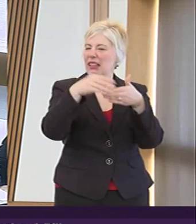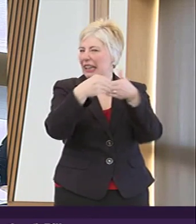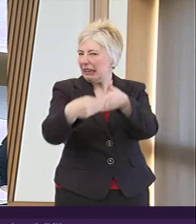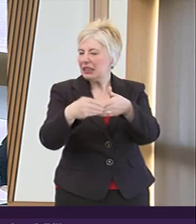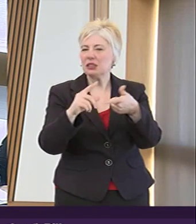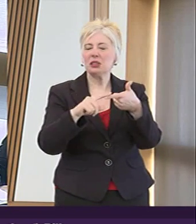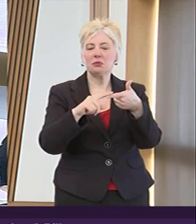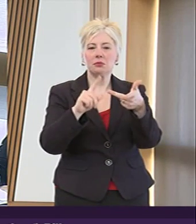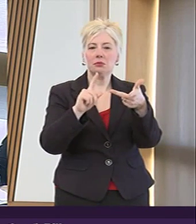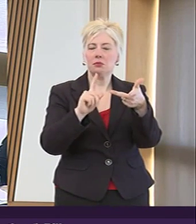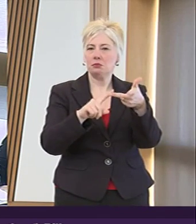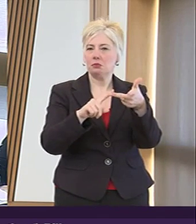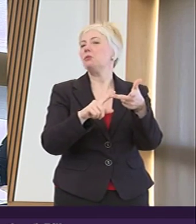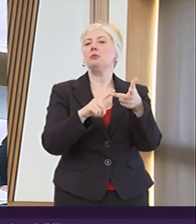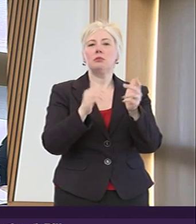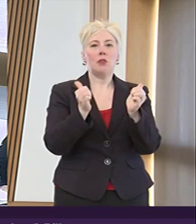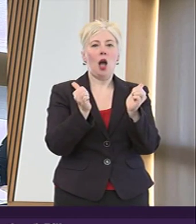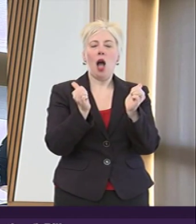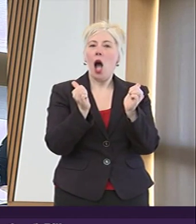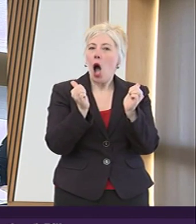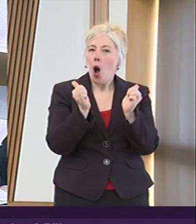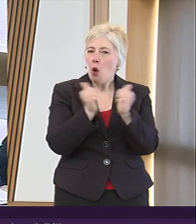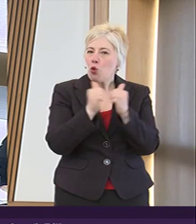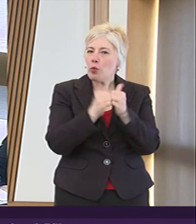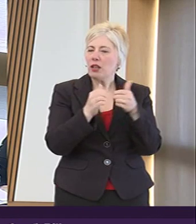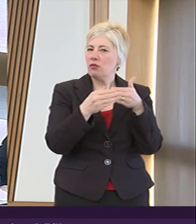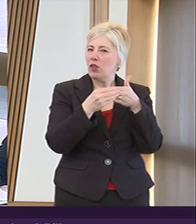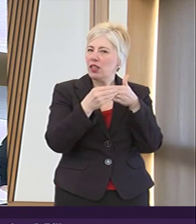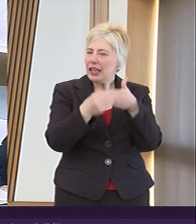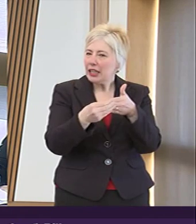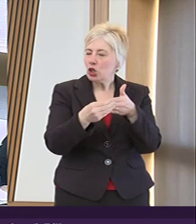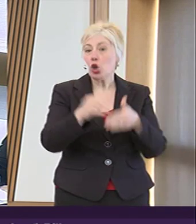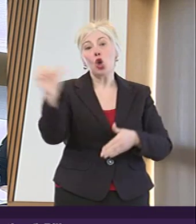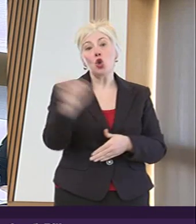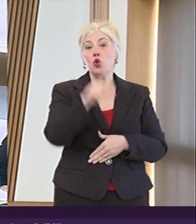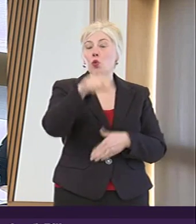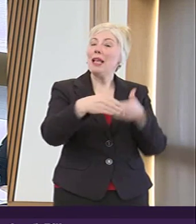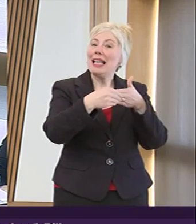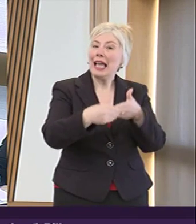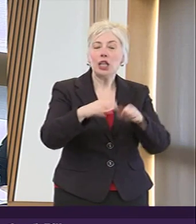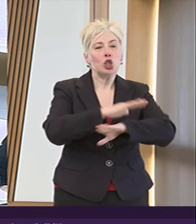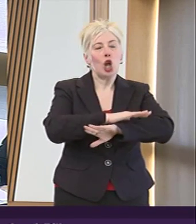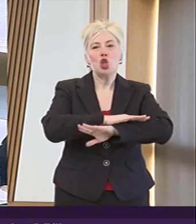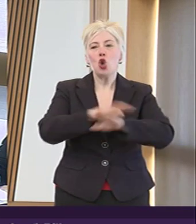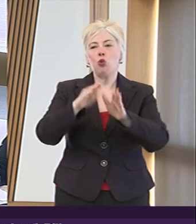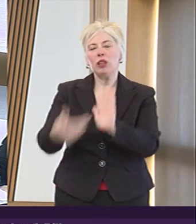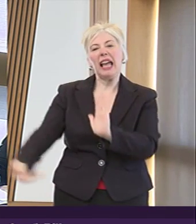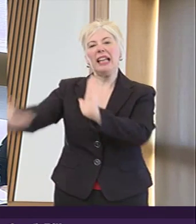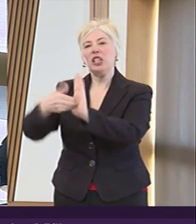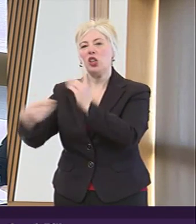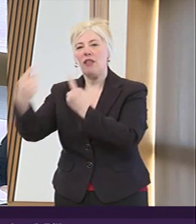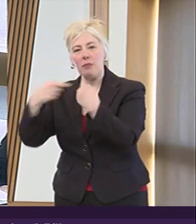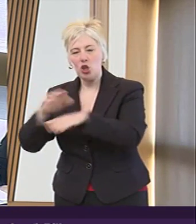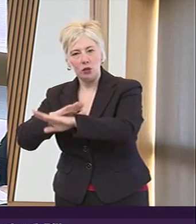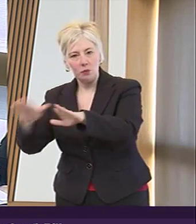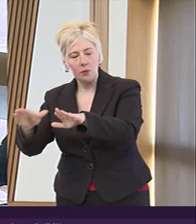why it is appropriate for the power to be exercised by way of guidance rather than subordinate legislation and four